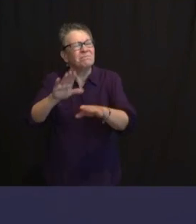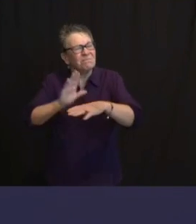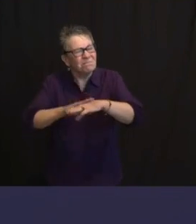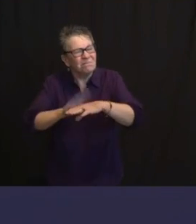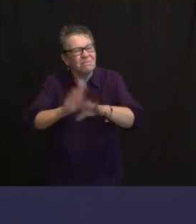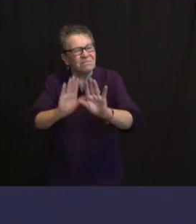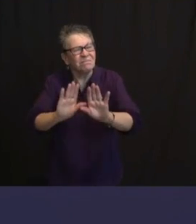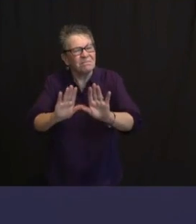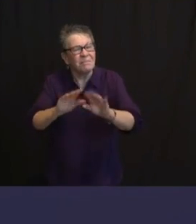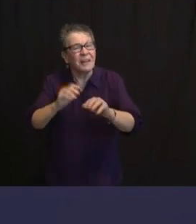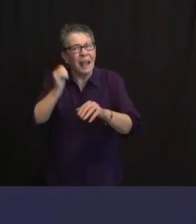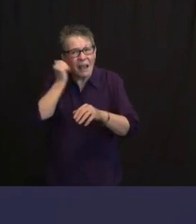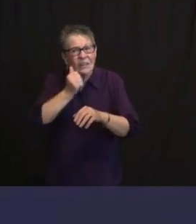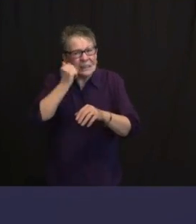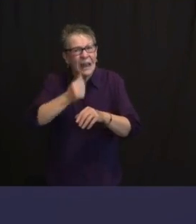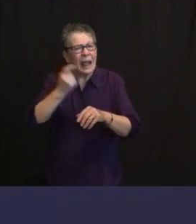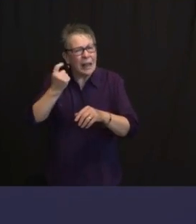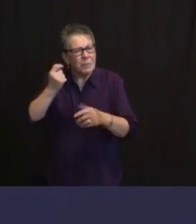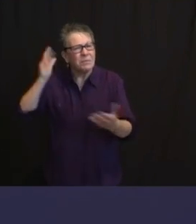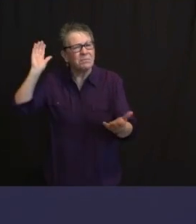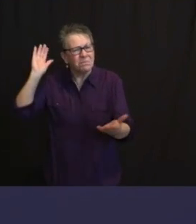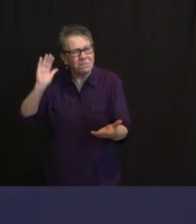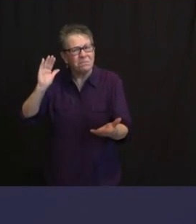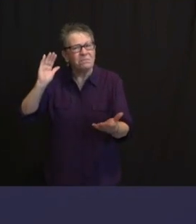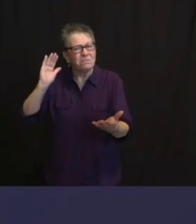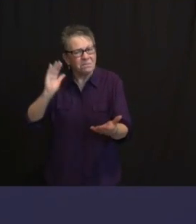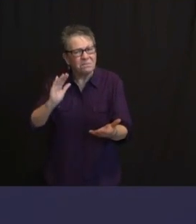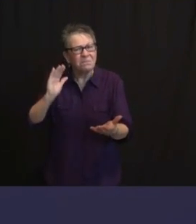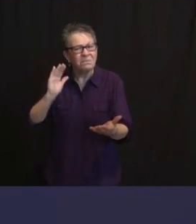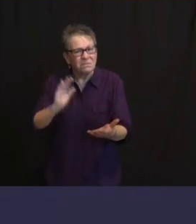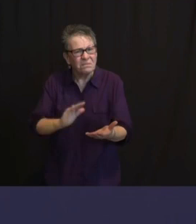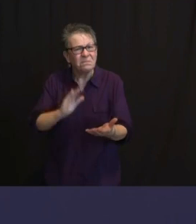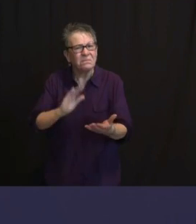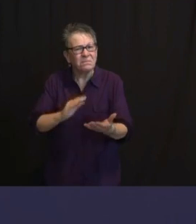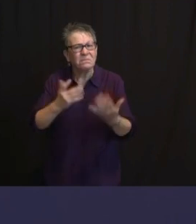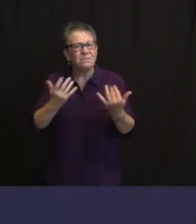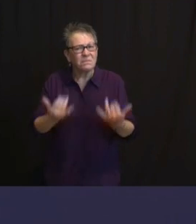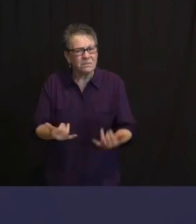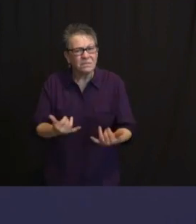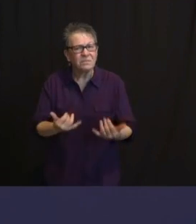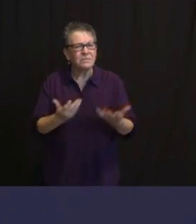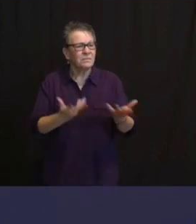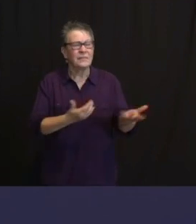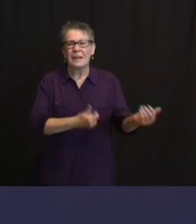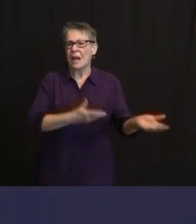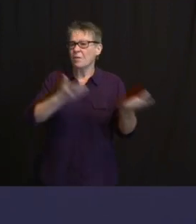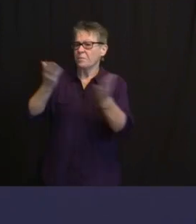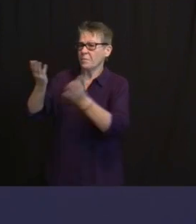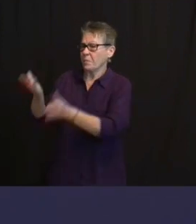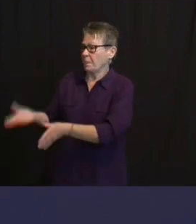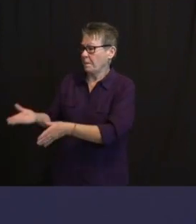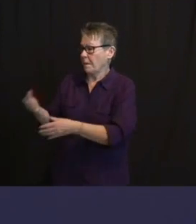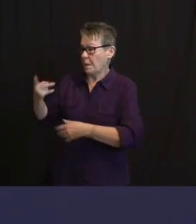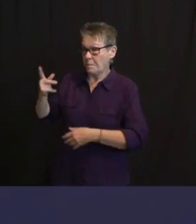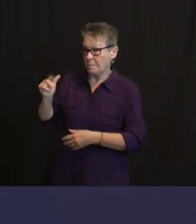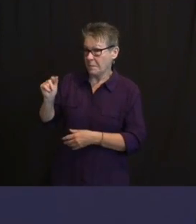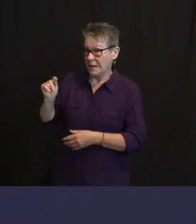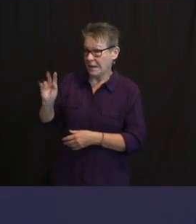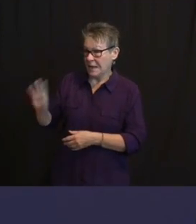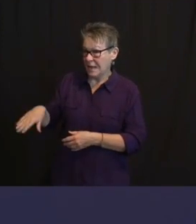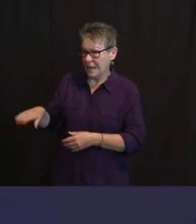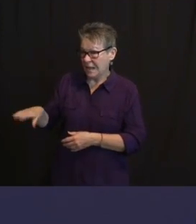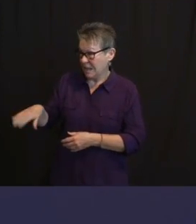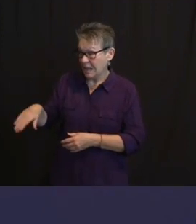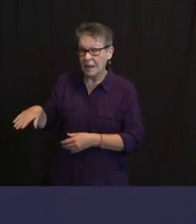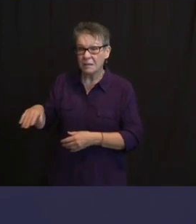THANK YOU BOTH. PAT, IF IT ISN'T ONE THING, IT'S ANOTHER. SO THE GOOD NEWS IS NO SNOW IN THE FORECAST. BUT WE GET SOME UNUSUALLY